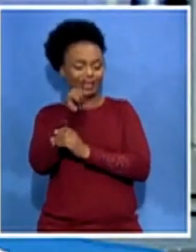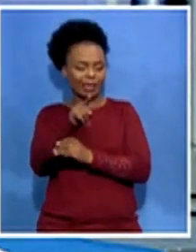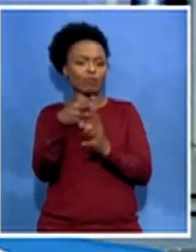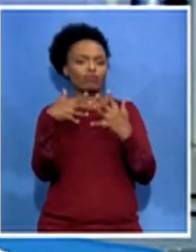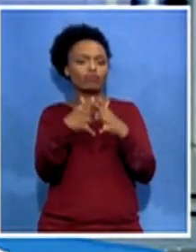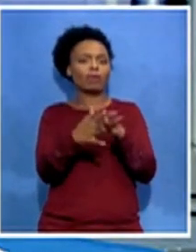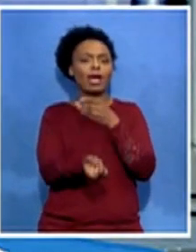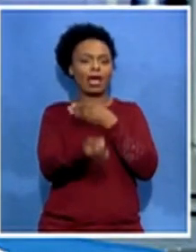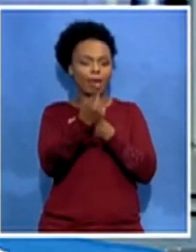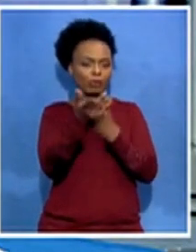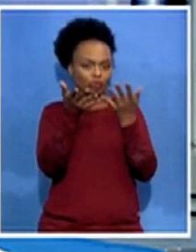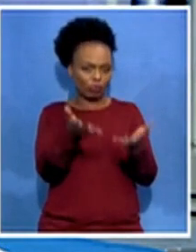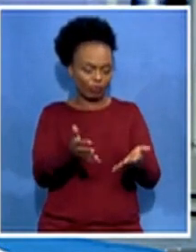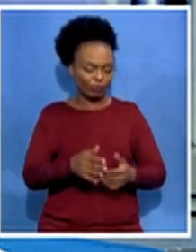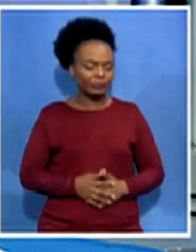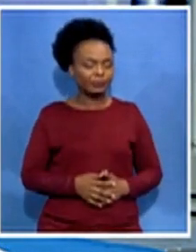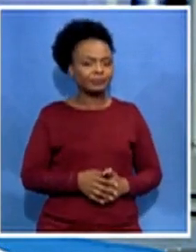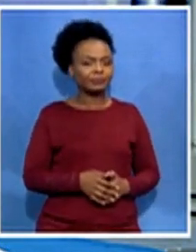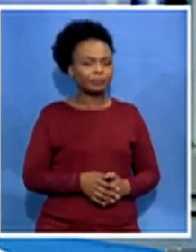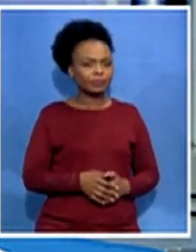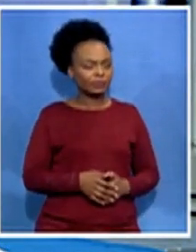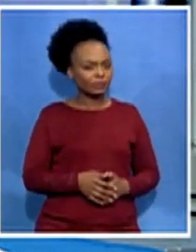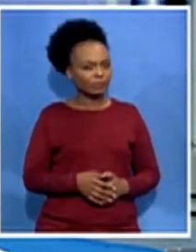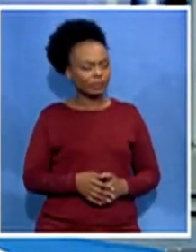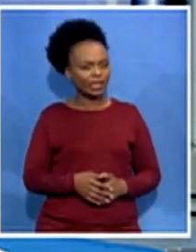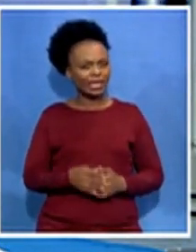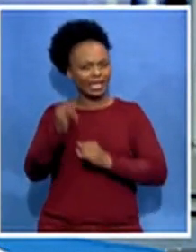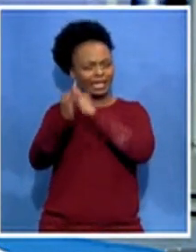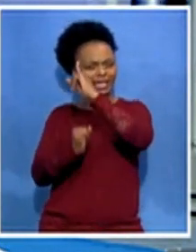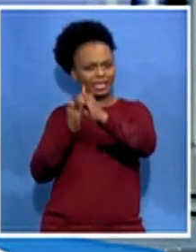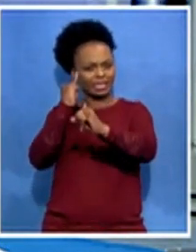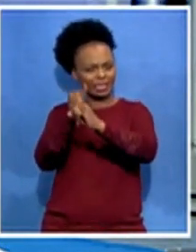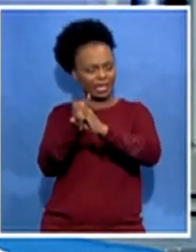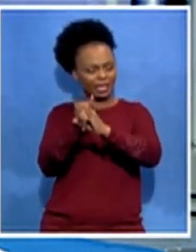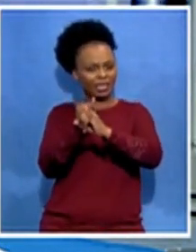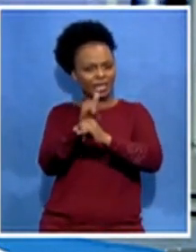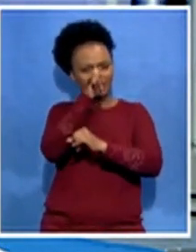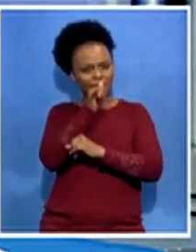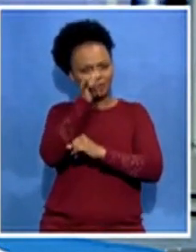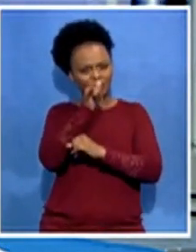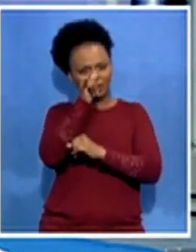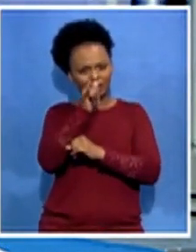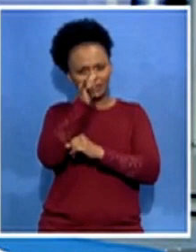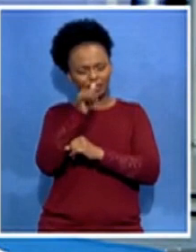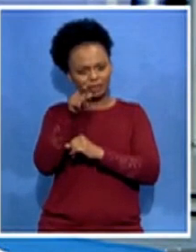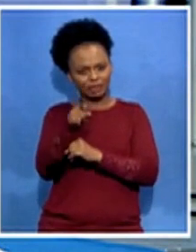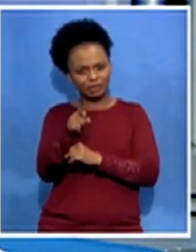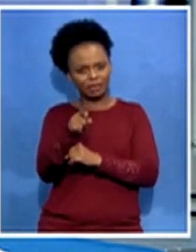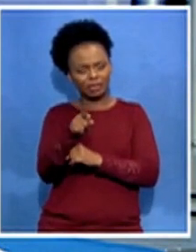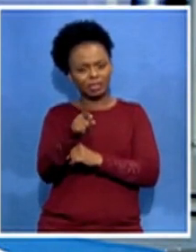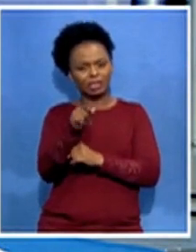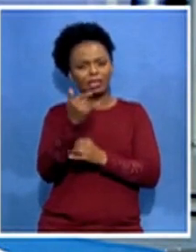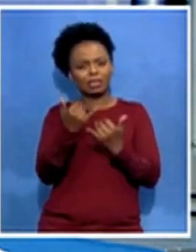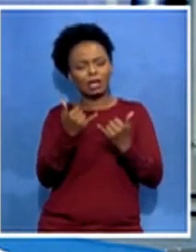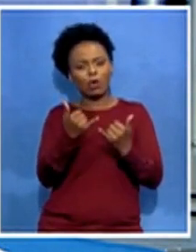the international criminal tribunal for rwanda and people who were convicted uh what about